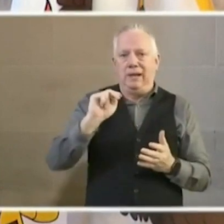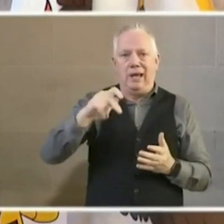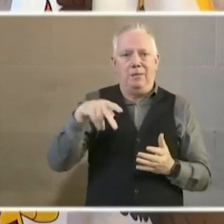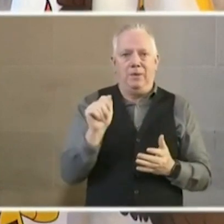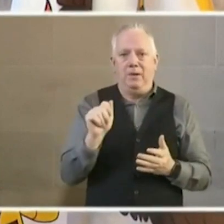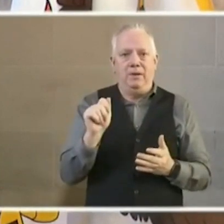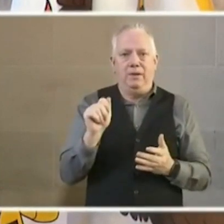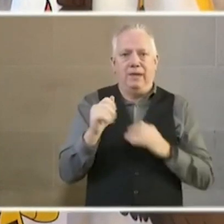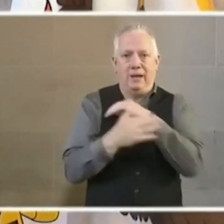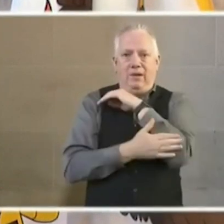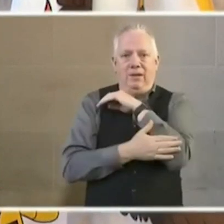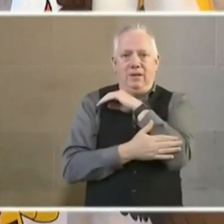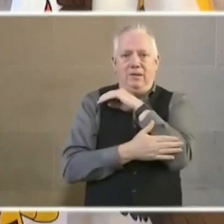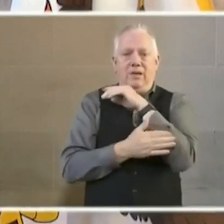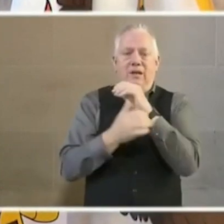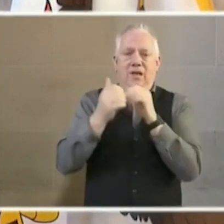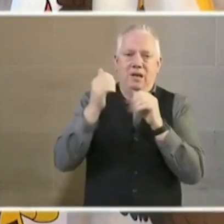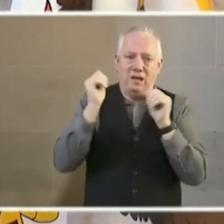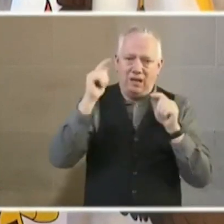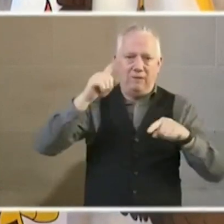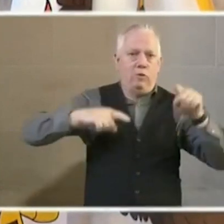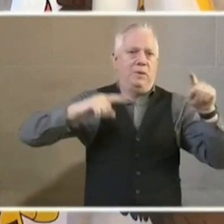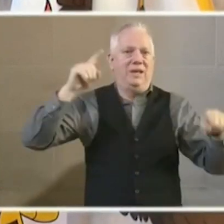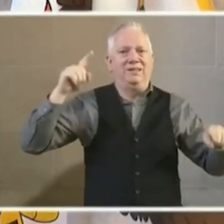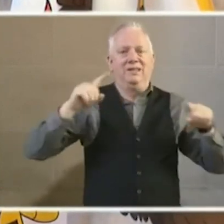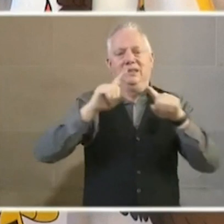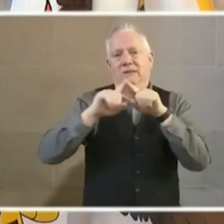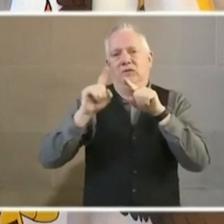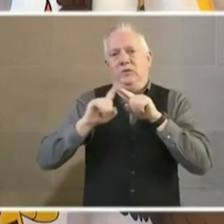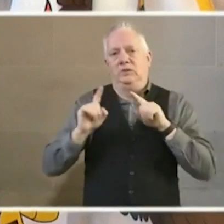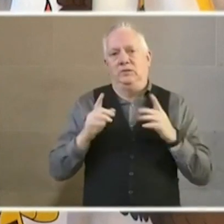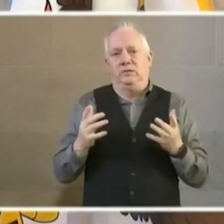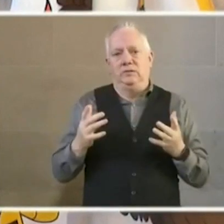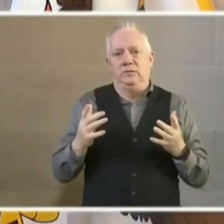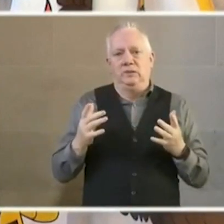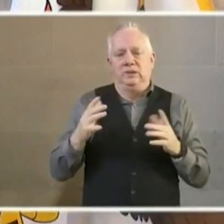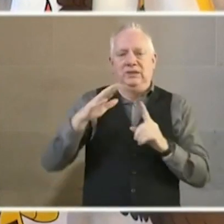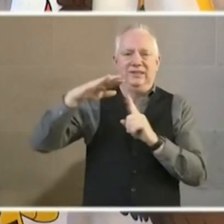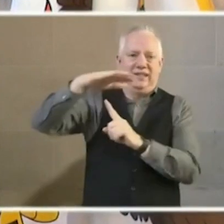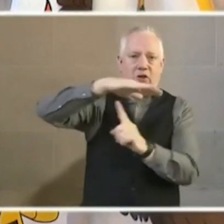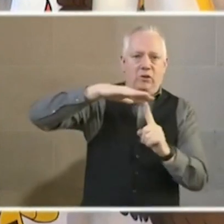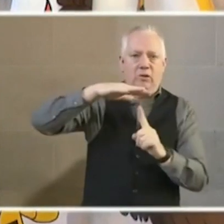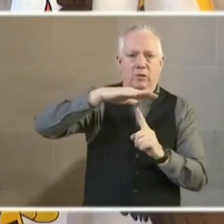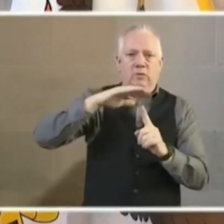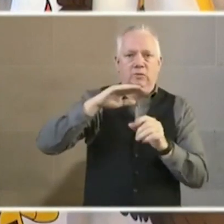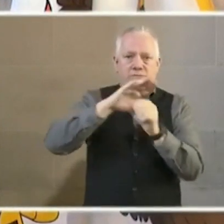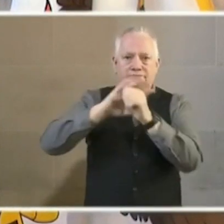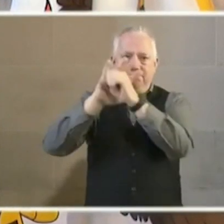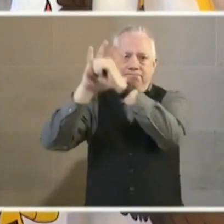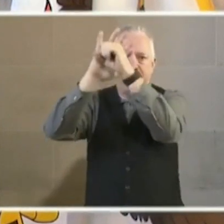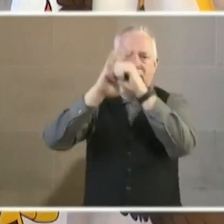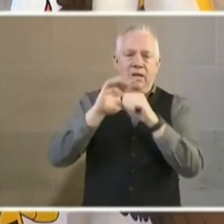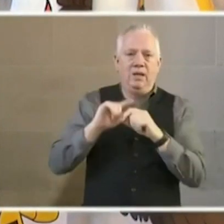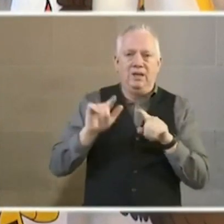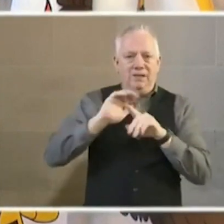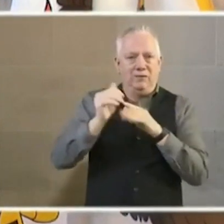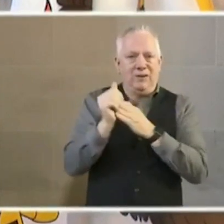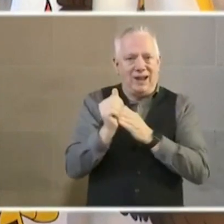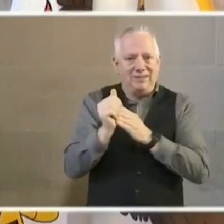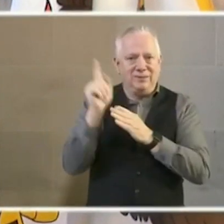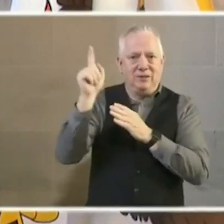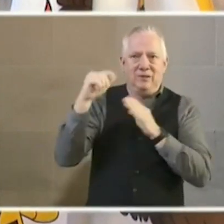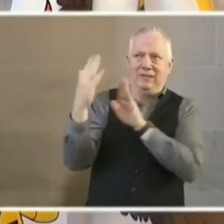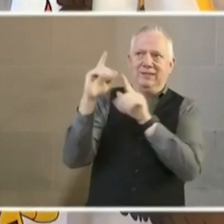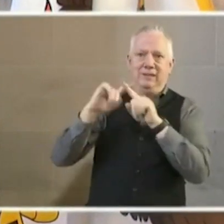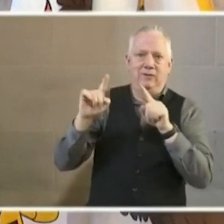County. Everyone has a different scenario and a different guide because they are